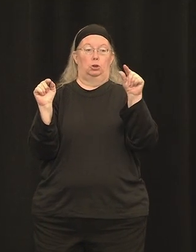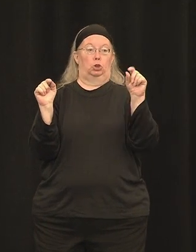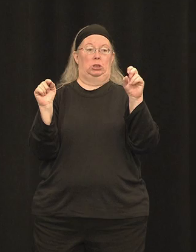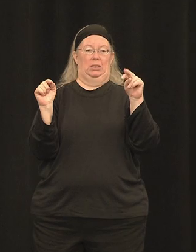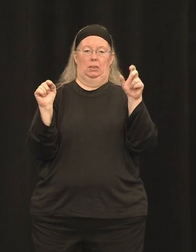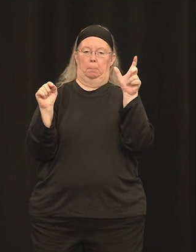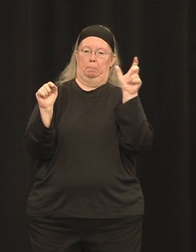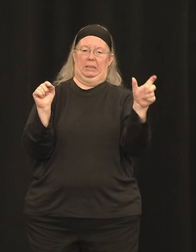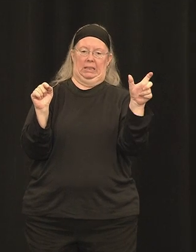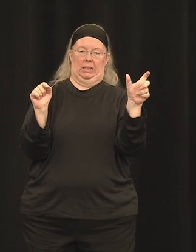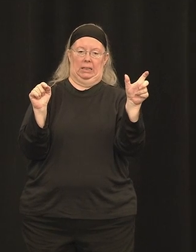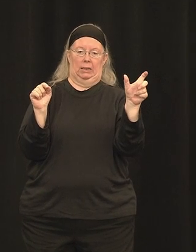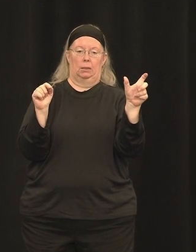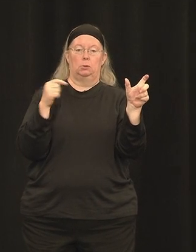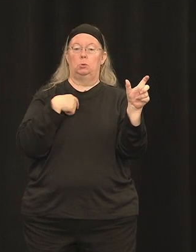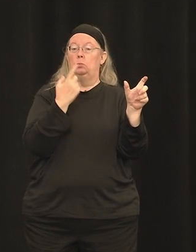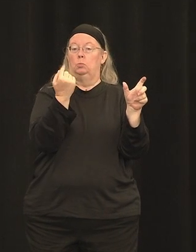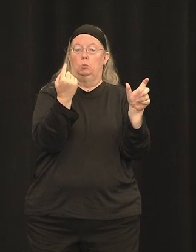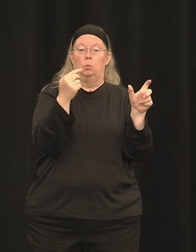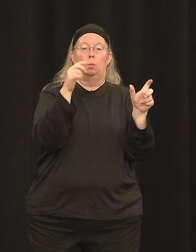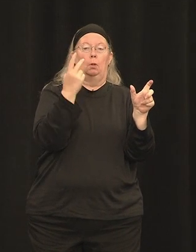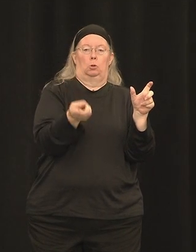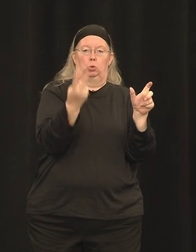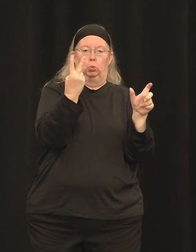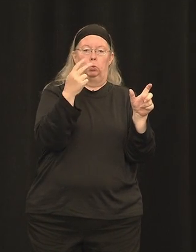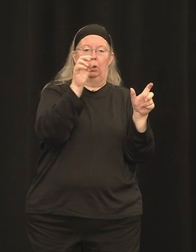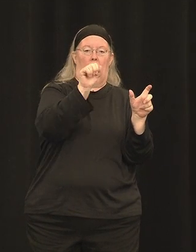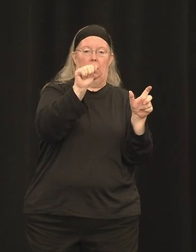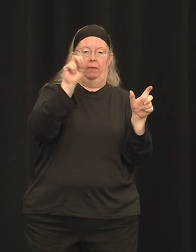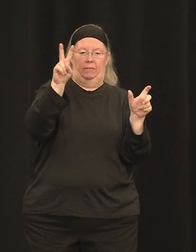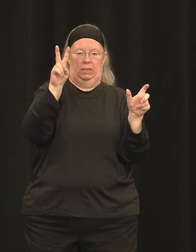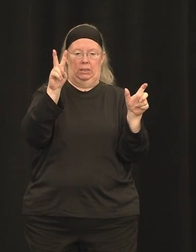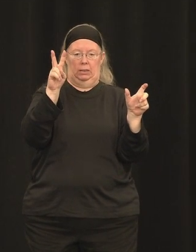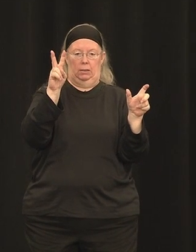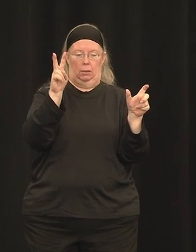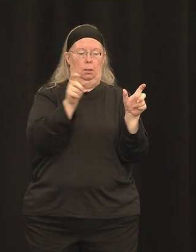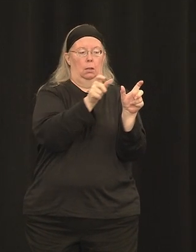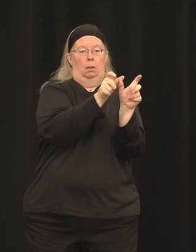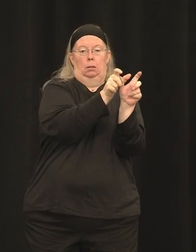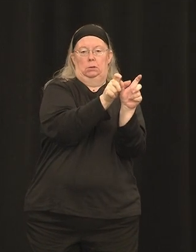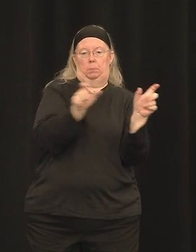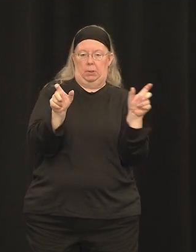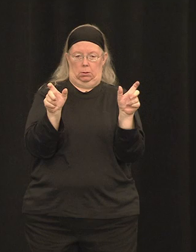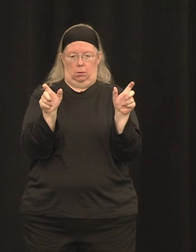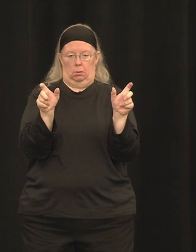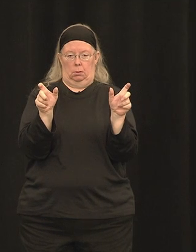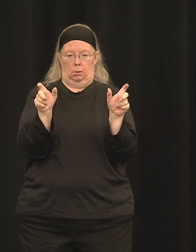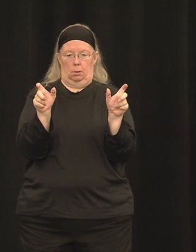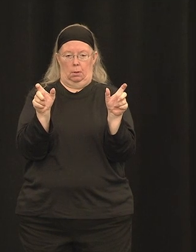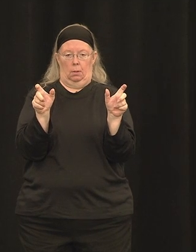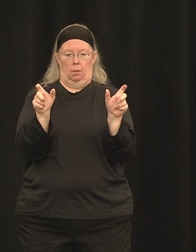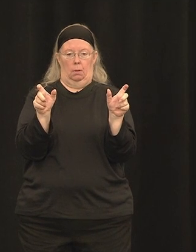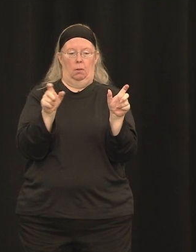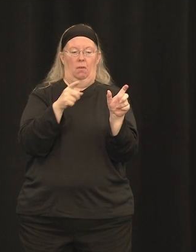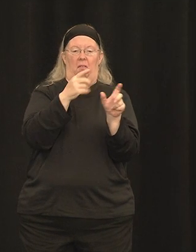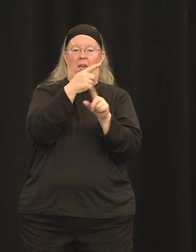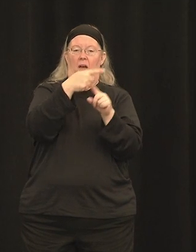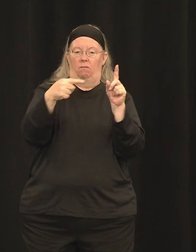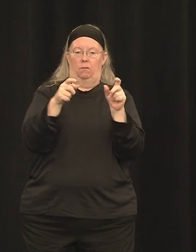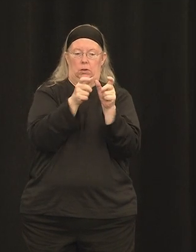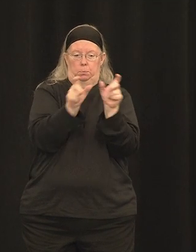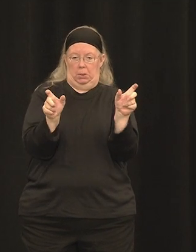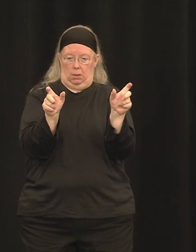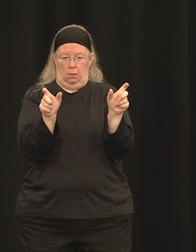The coding sequence is split in half, with each half containing a complementary recombinogenic sequence to mediate recognition